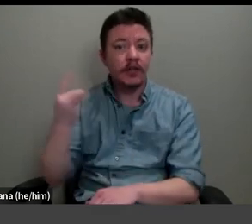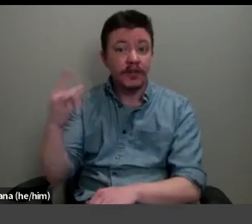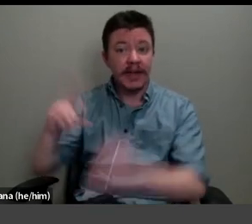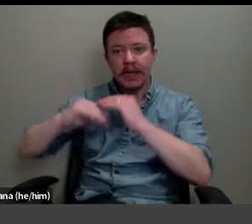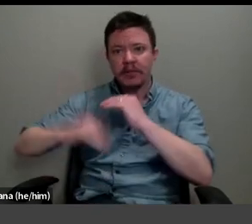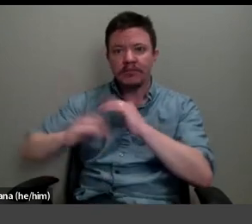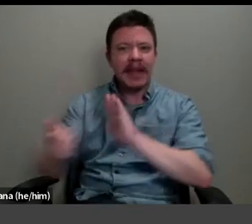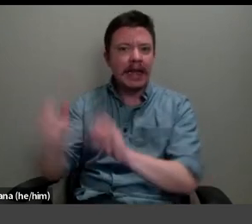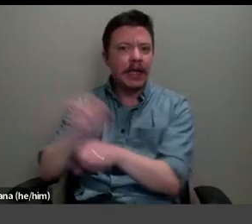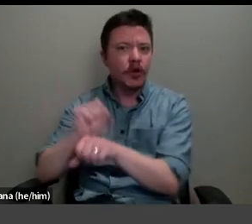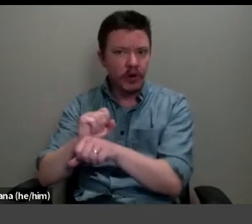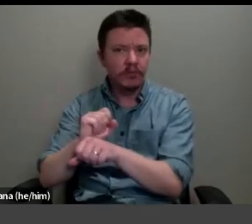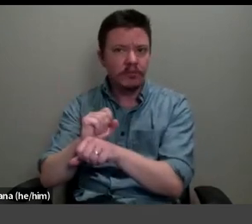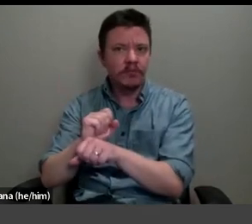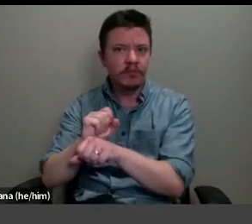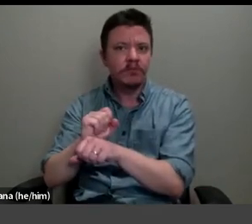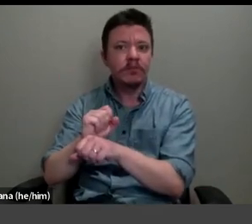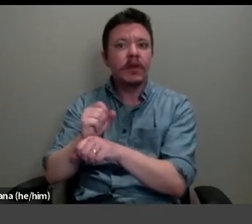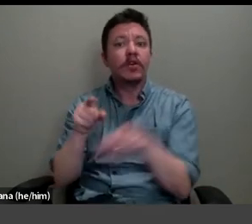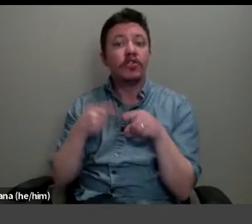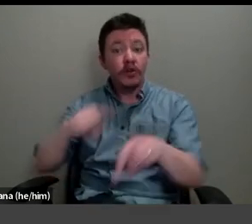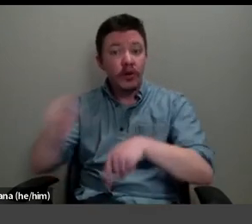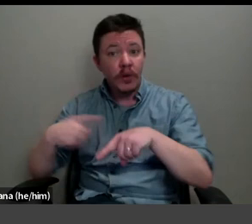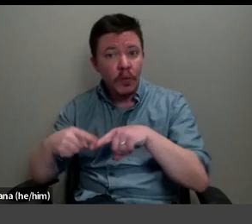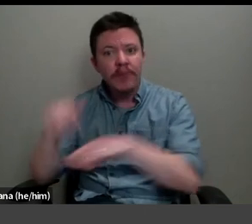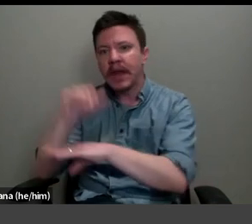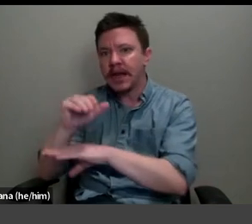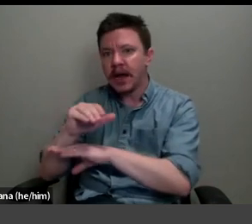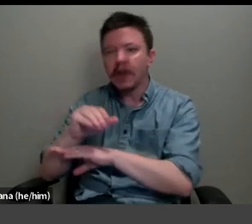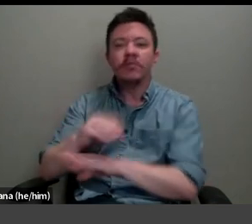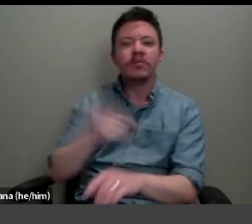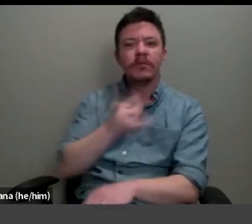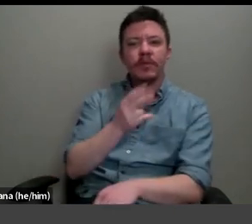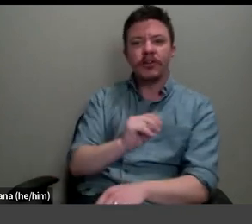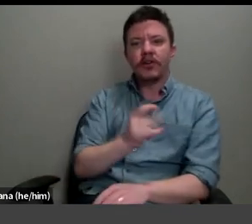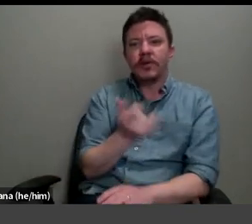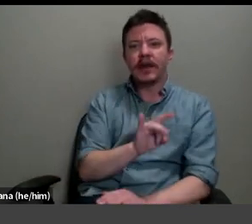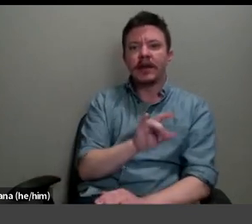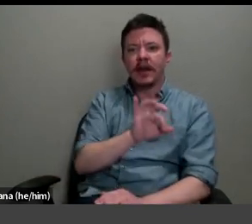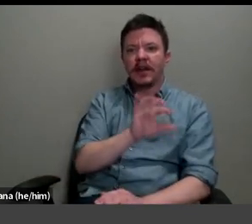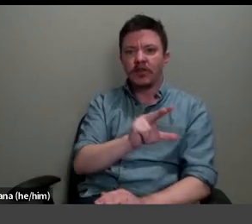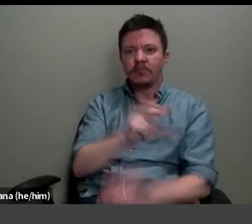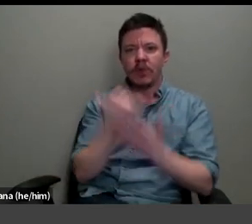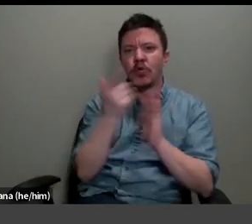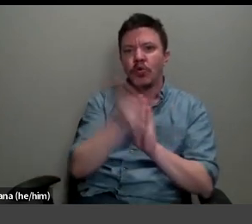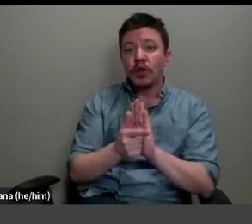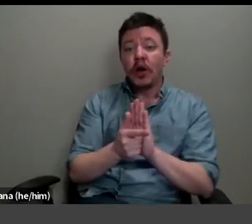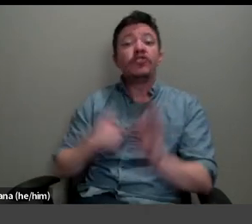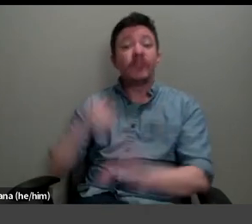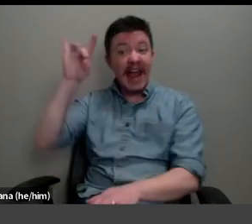night work from January 1893 because of a new law. And just to add one thing,